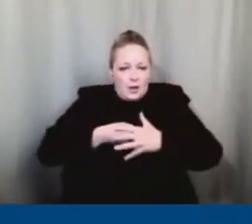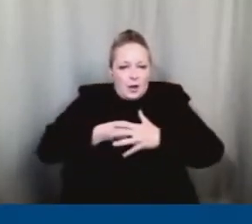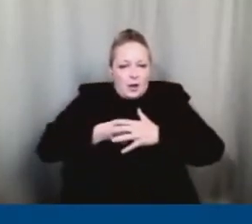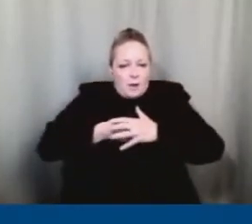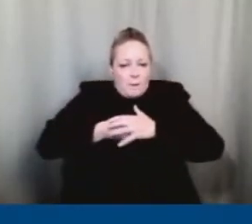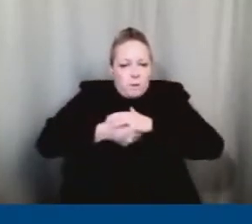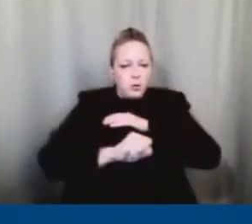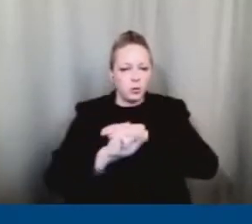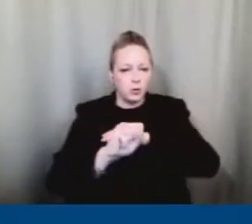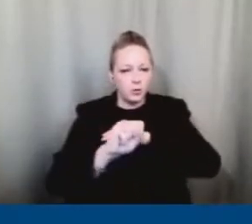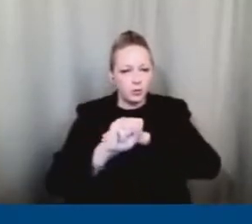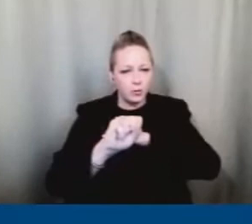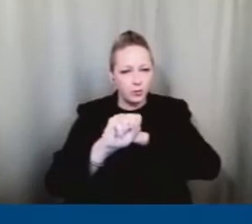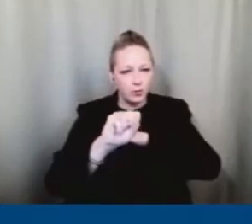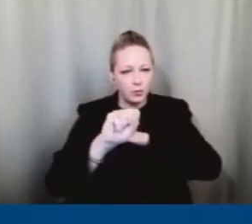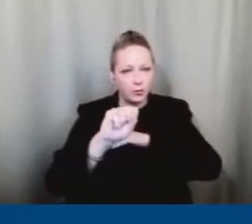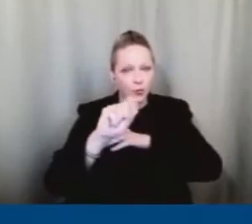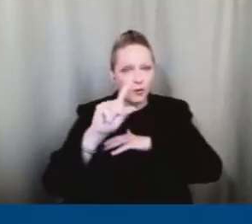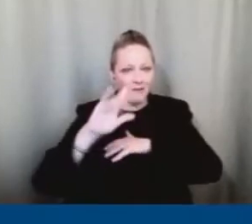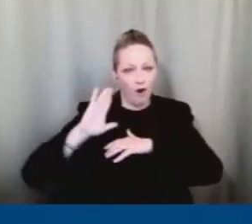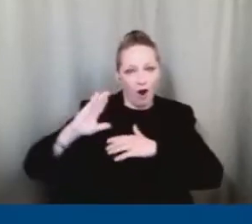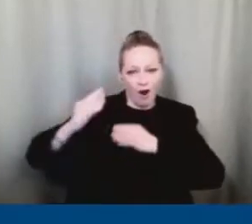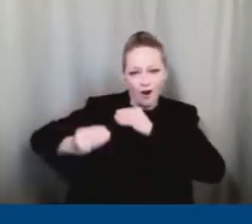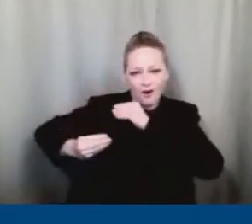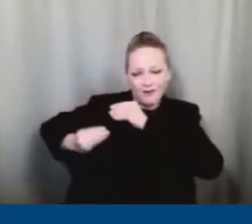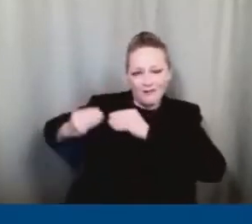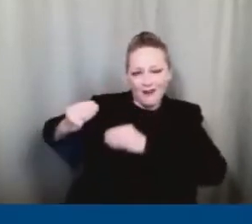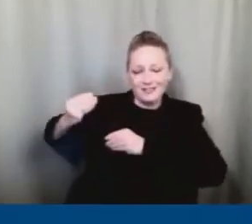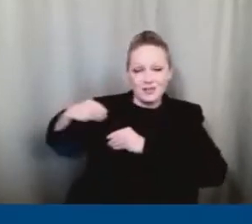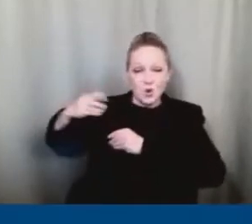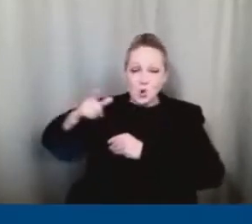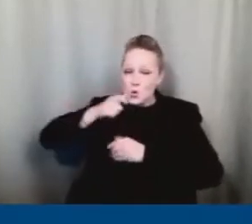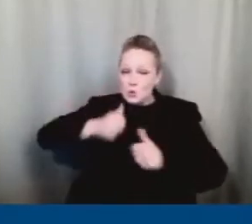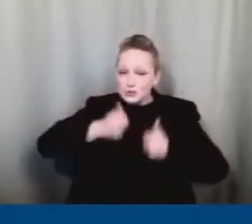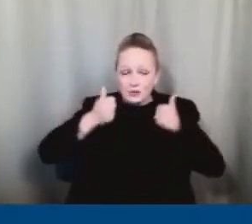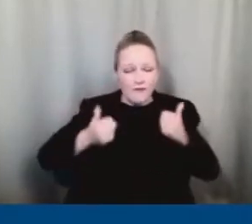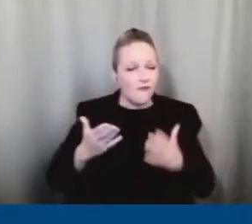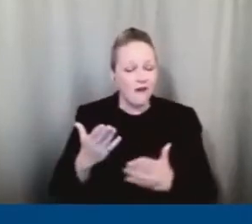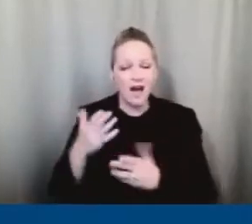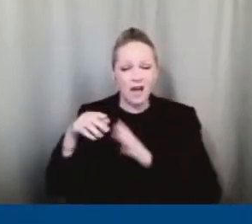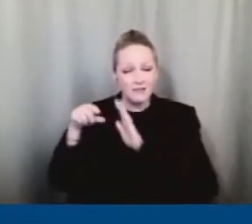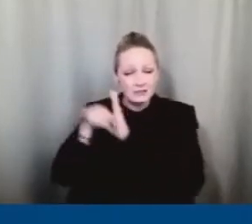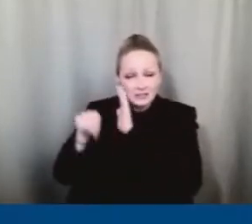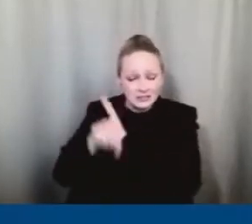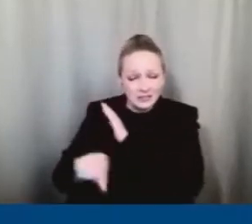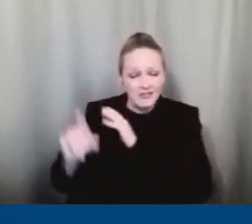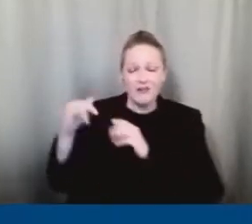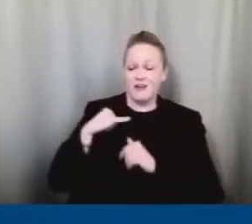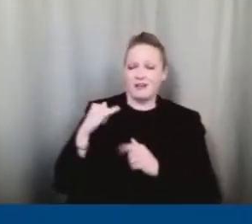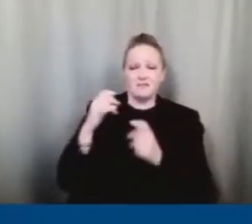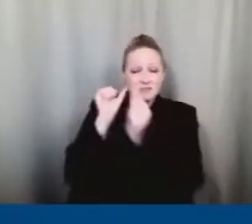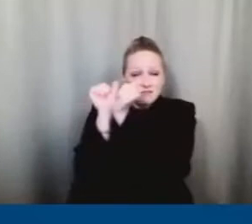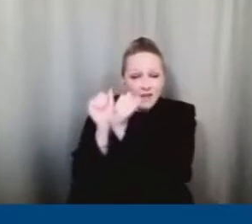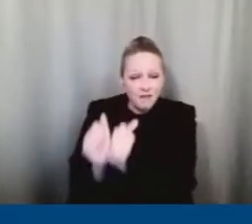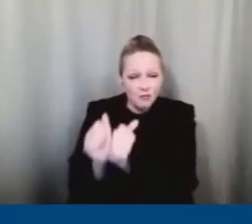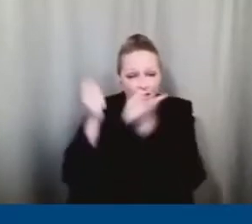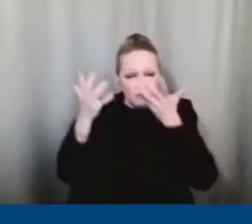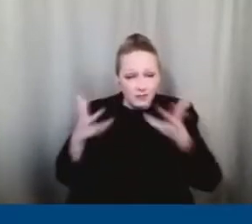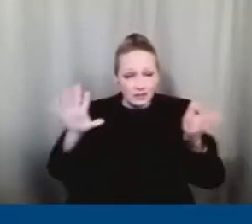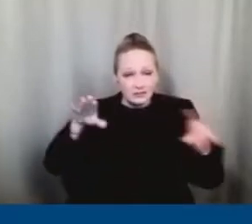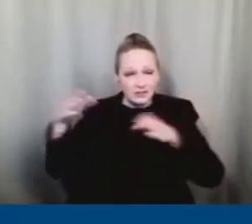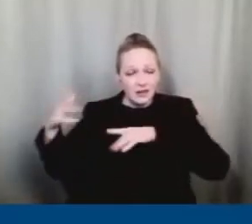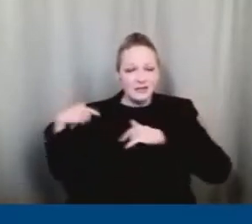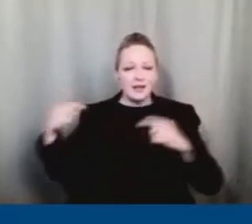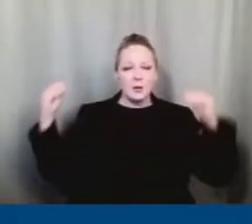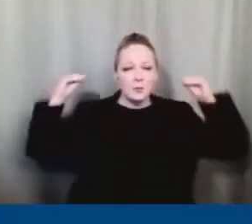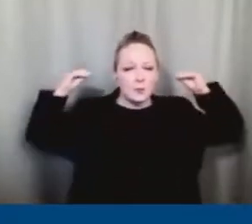our ancestors are standing behind us now, those who survived genocide and slavery, occupation and assault? What if they are whispering in our ear, in your ear, you